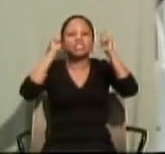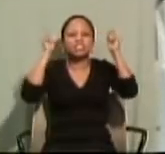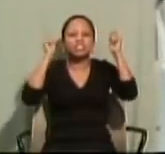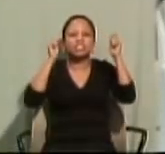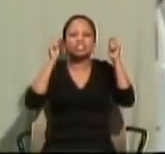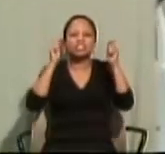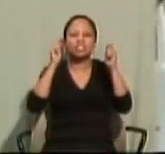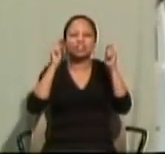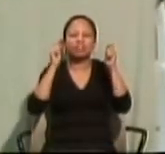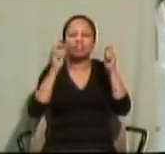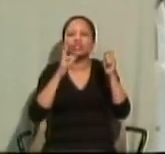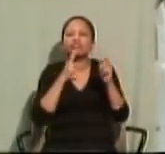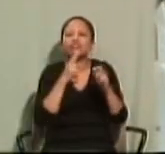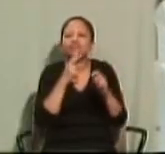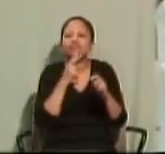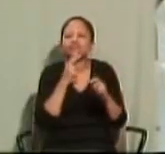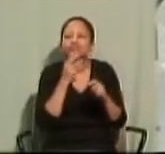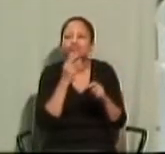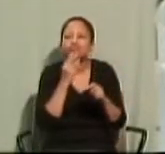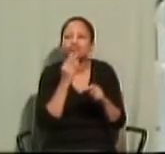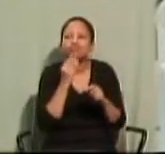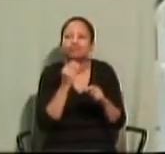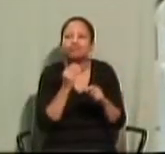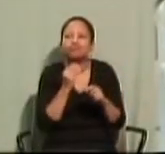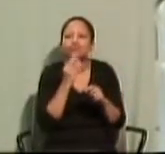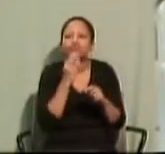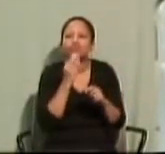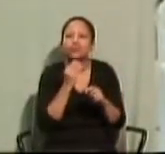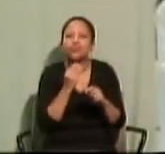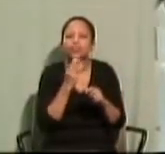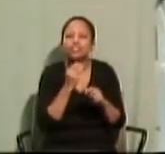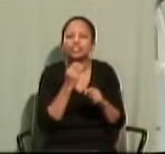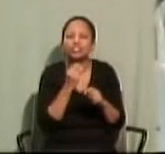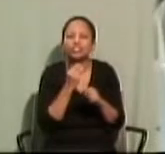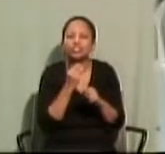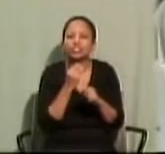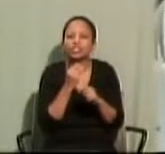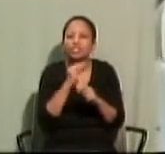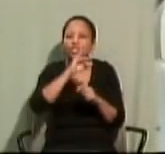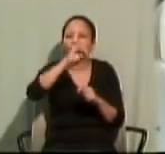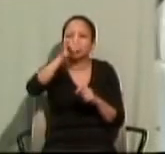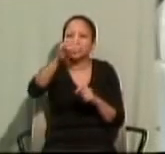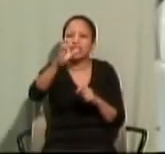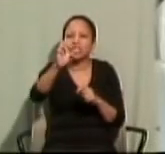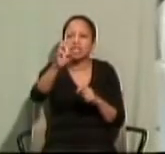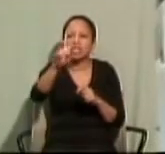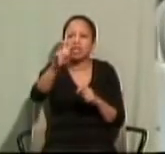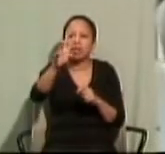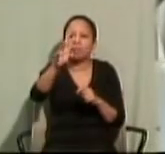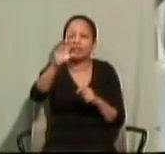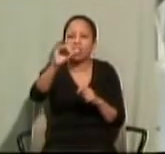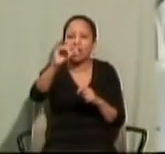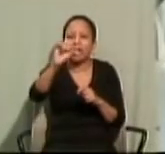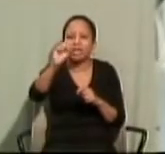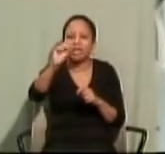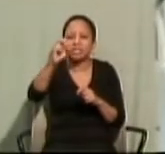inheritance, what we have received from the Jewish religion,